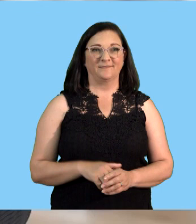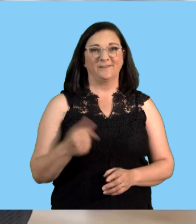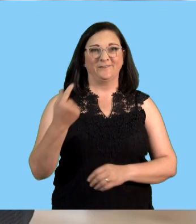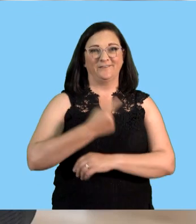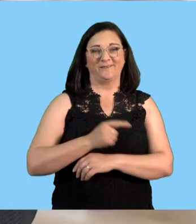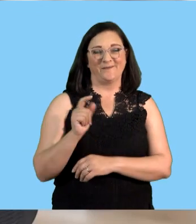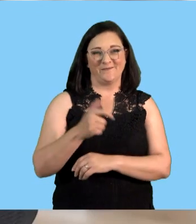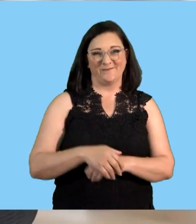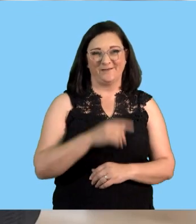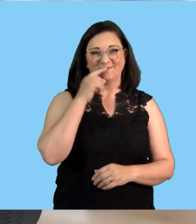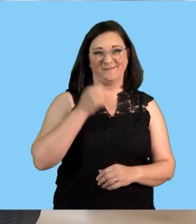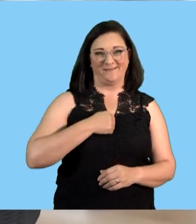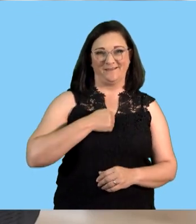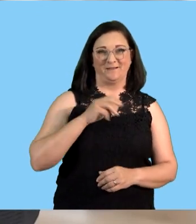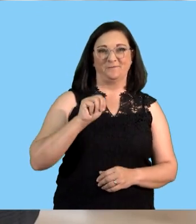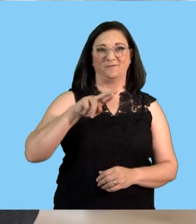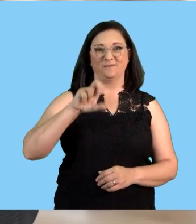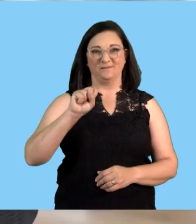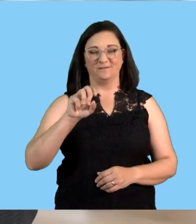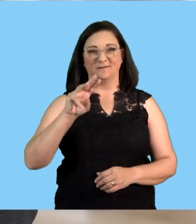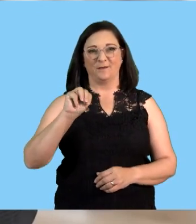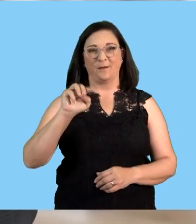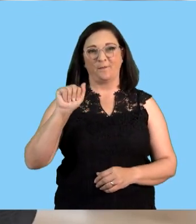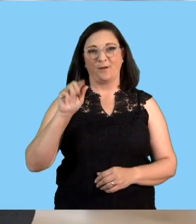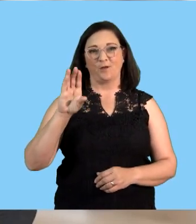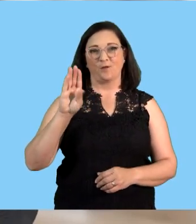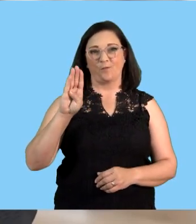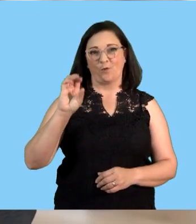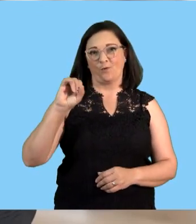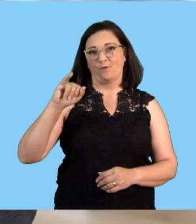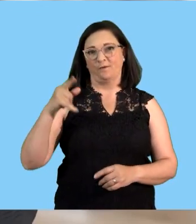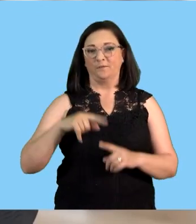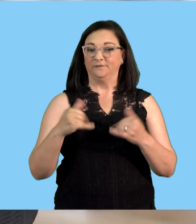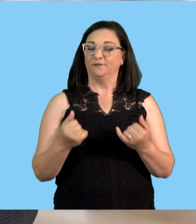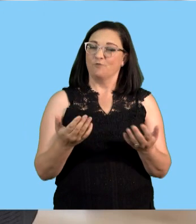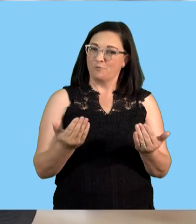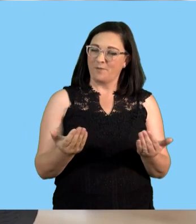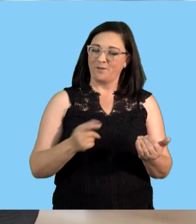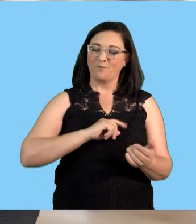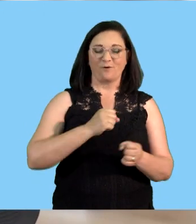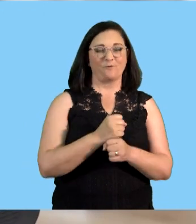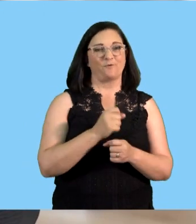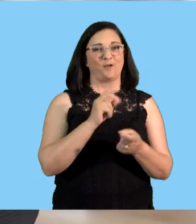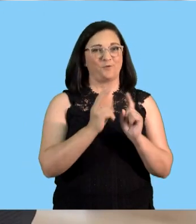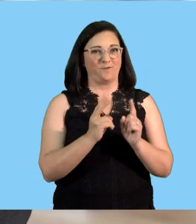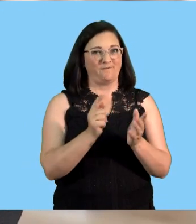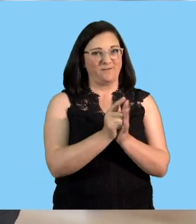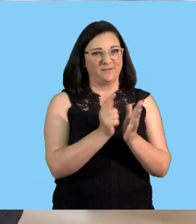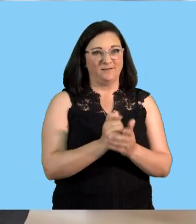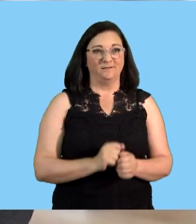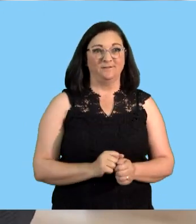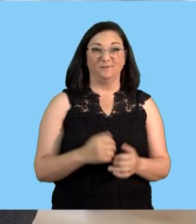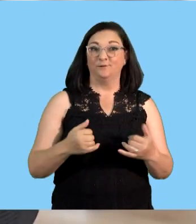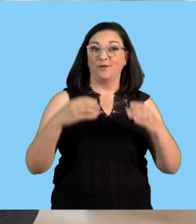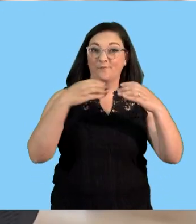good day everybody my name is Miss Mabueh and I welcome you to today's grade 12 business studies lessons for today's lesson we'll be